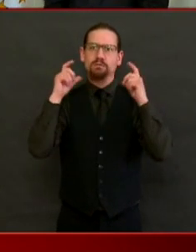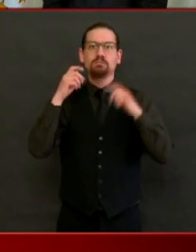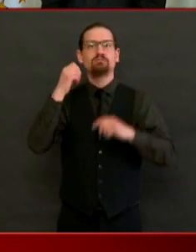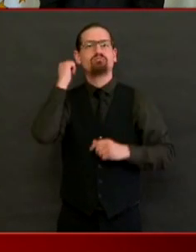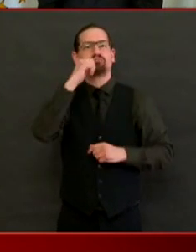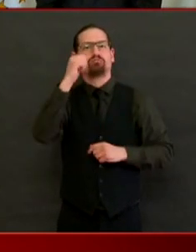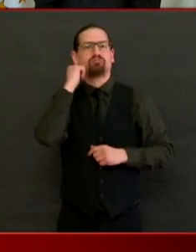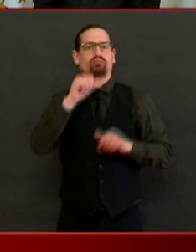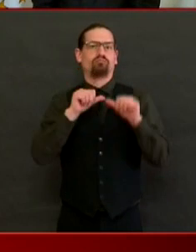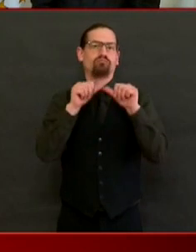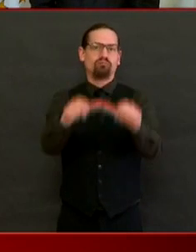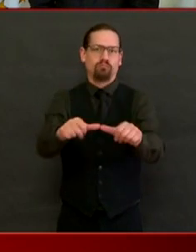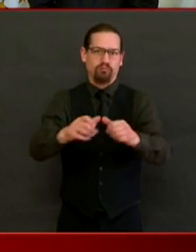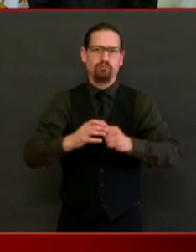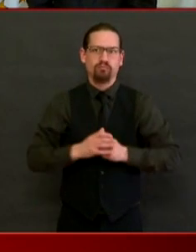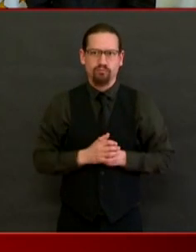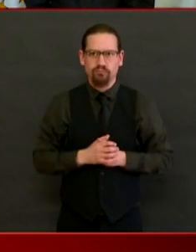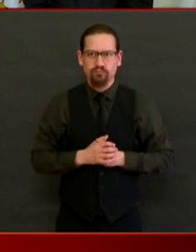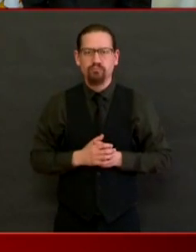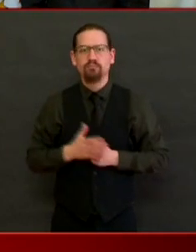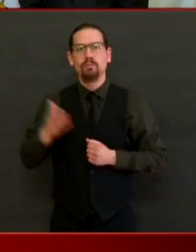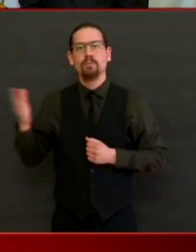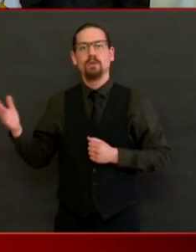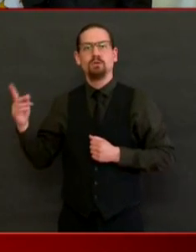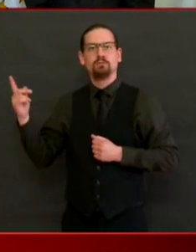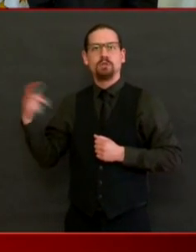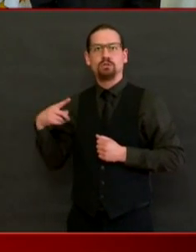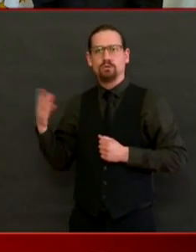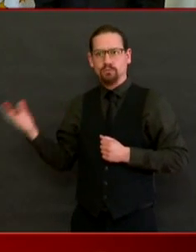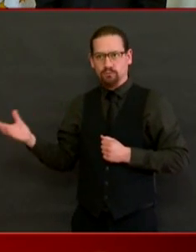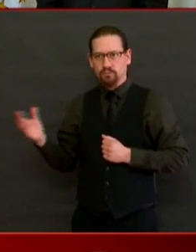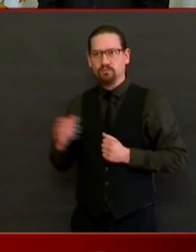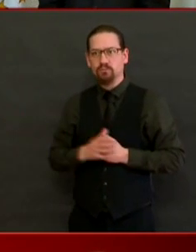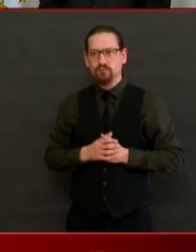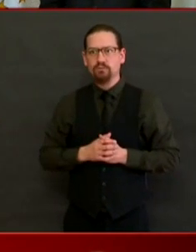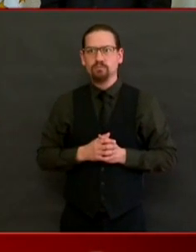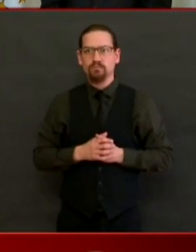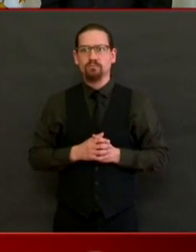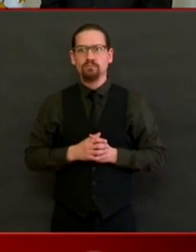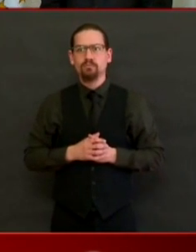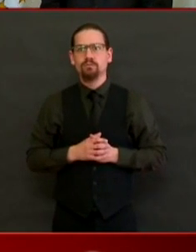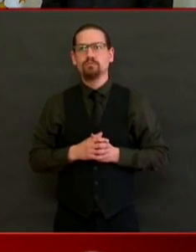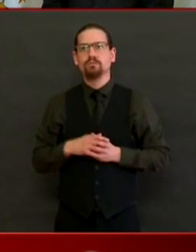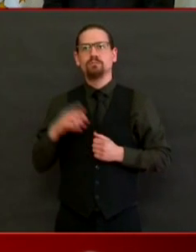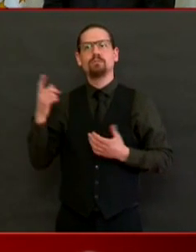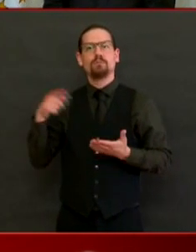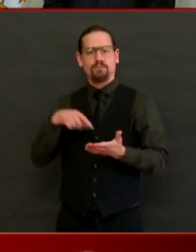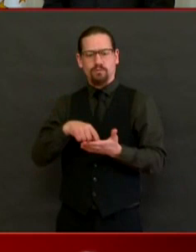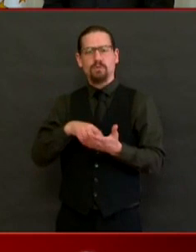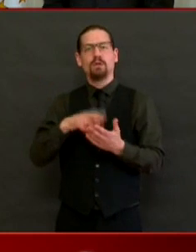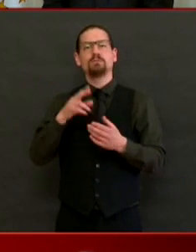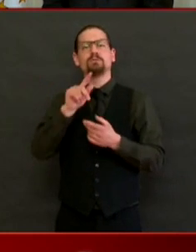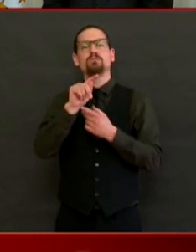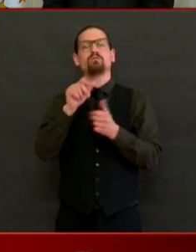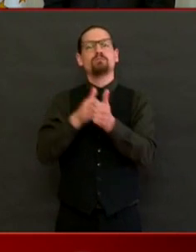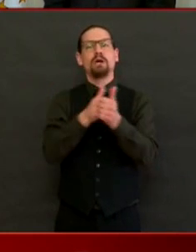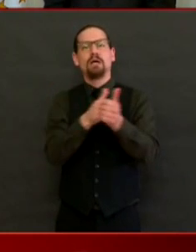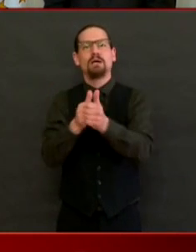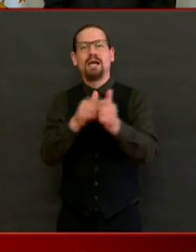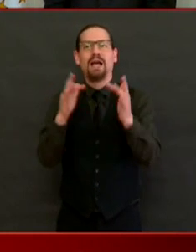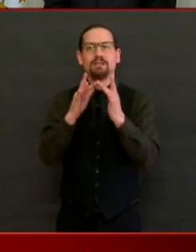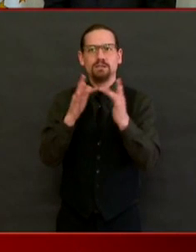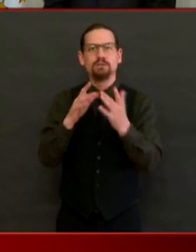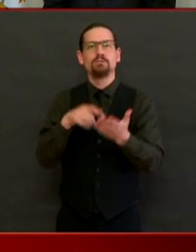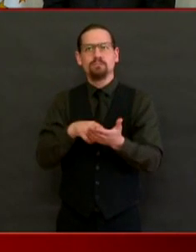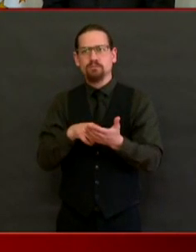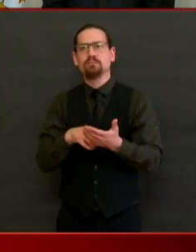John DiPietro says that one of his radio listeners, Maria, is a cashier at a popular store in Rhode Island. Her manager told the cashiers they must apply